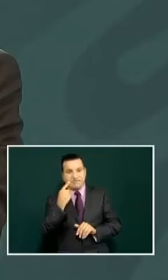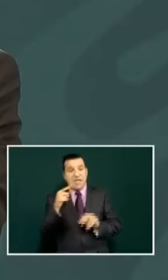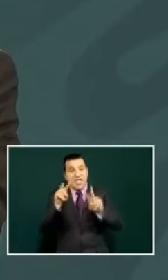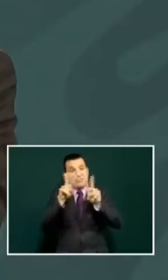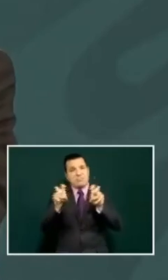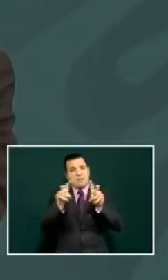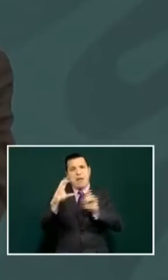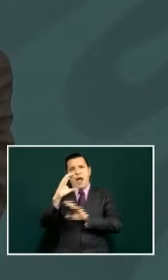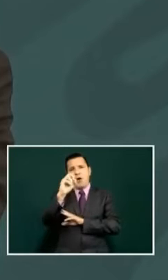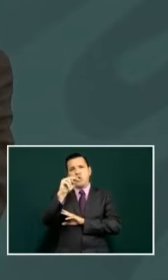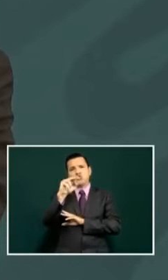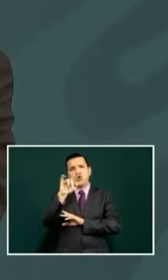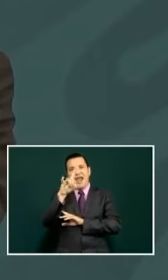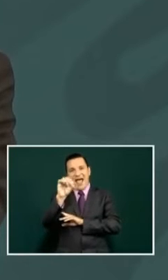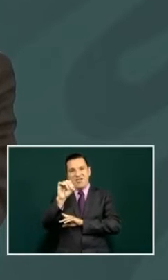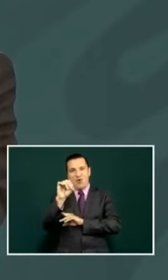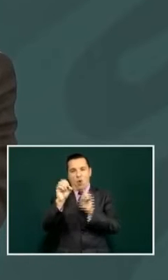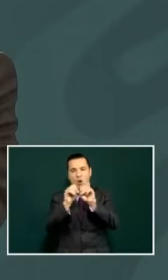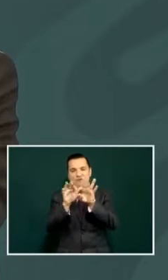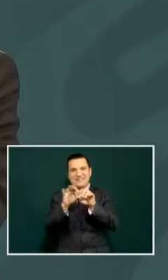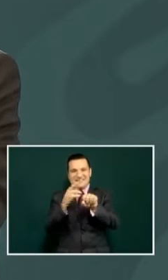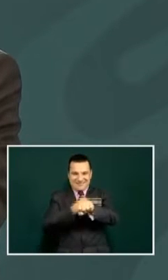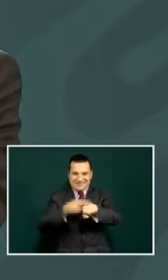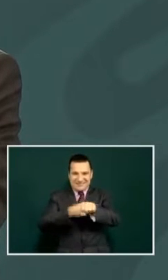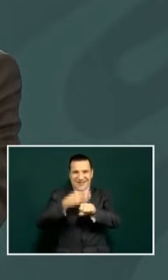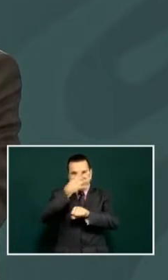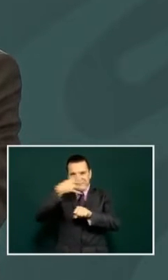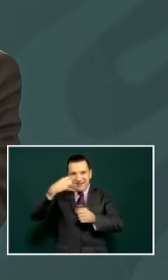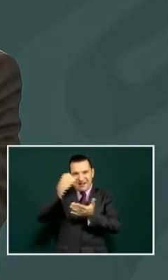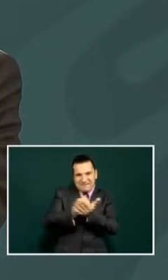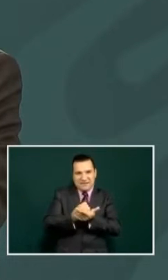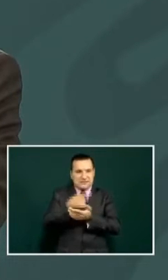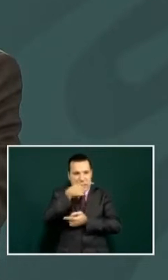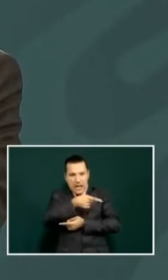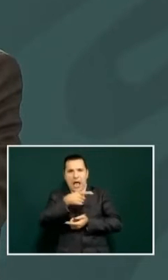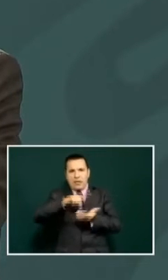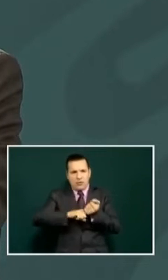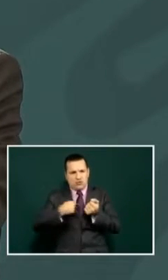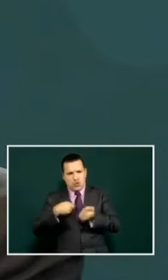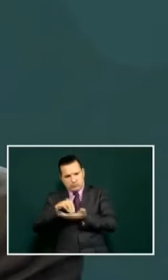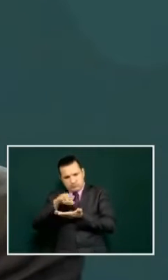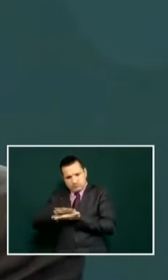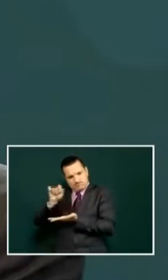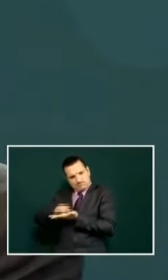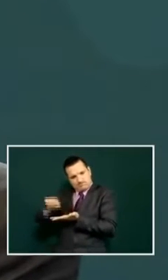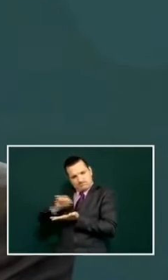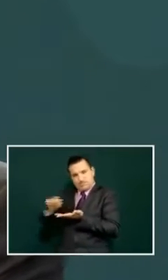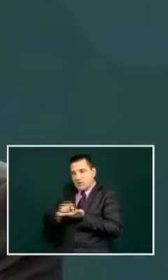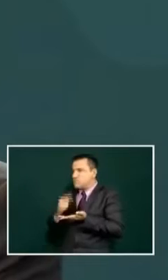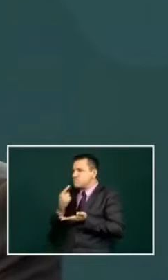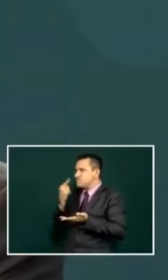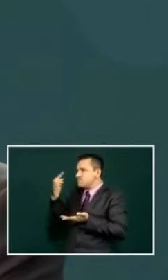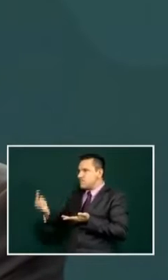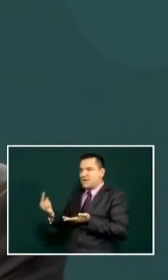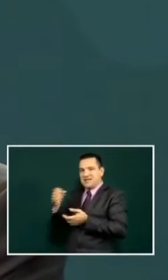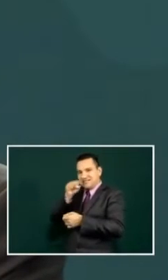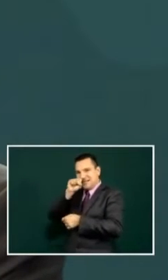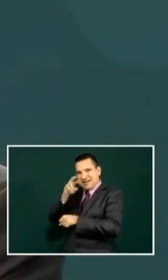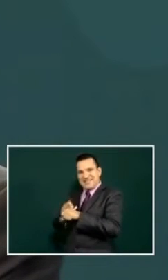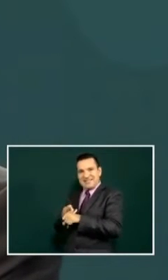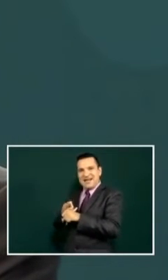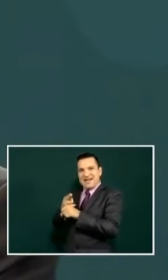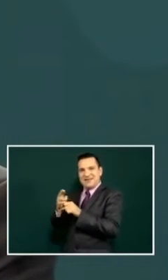and related to the consulates I'm taking note and I'm going to ask the